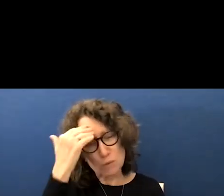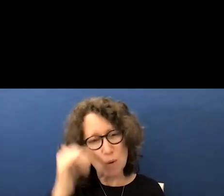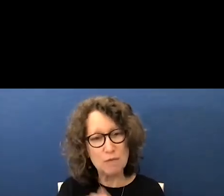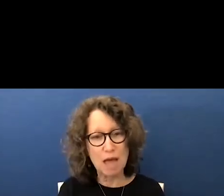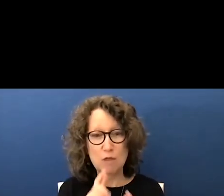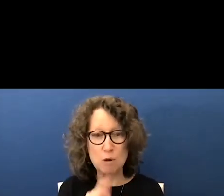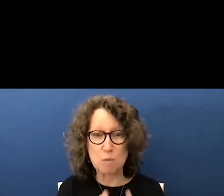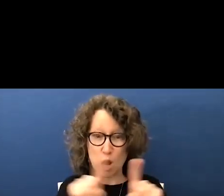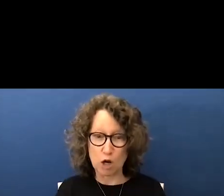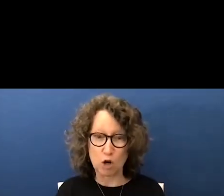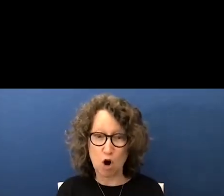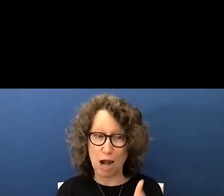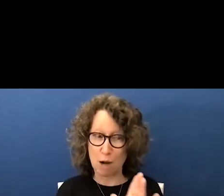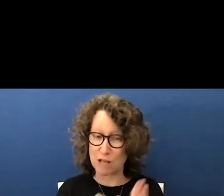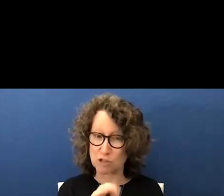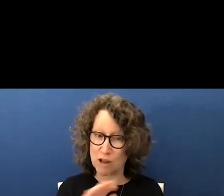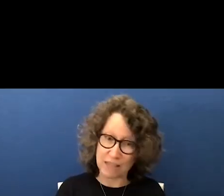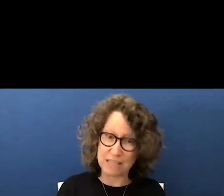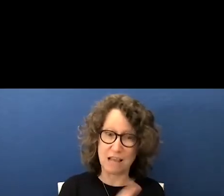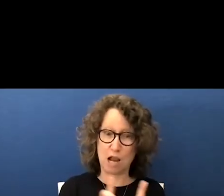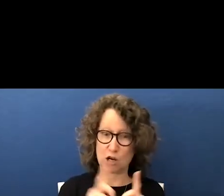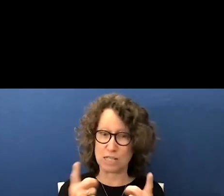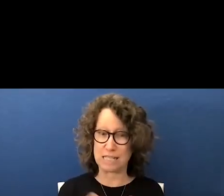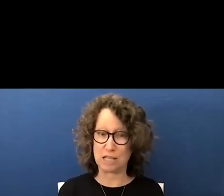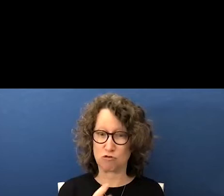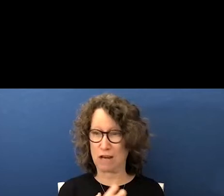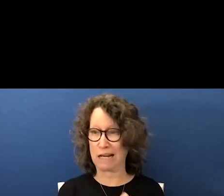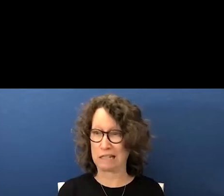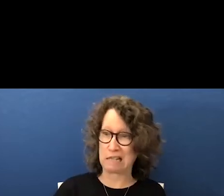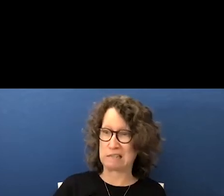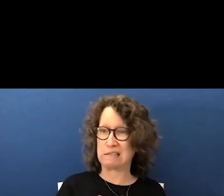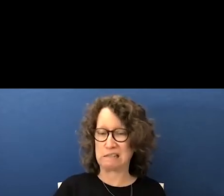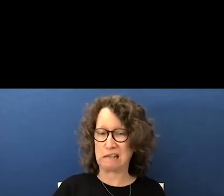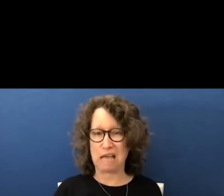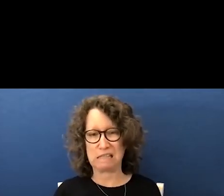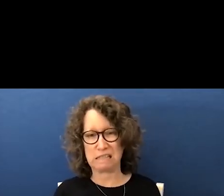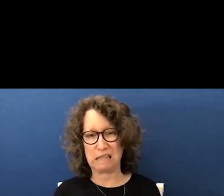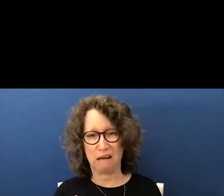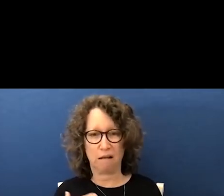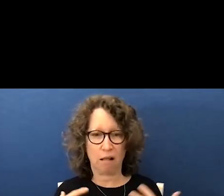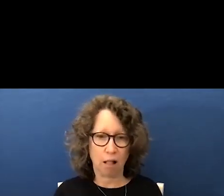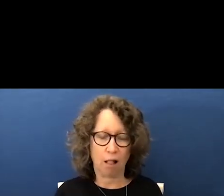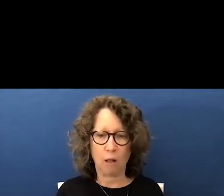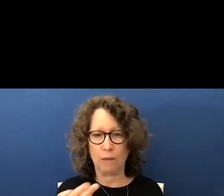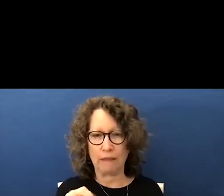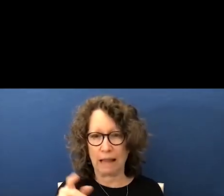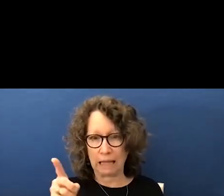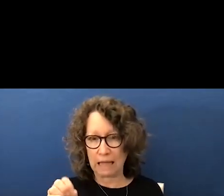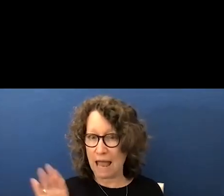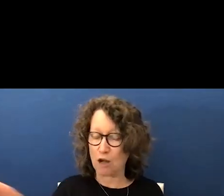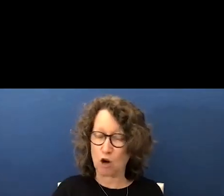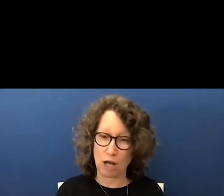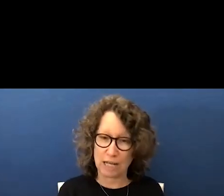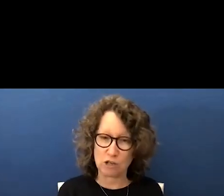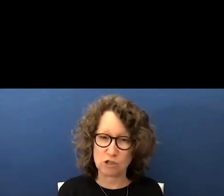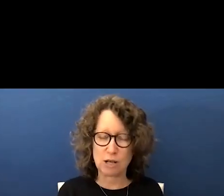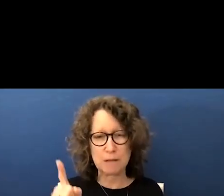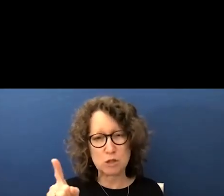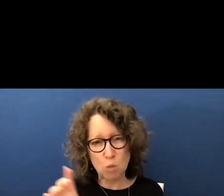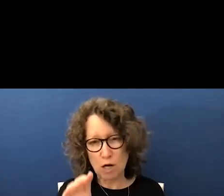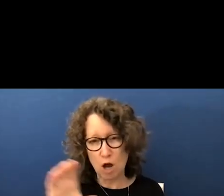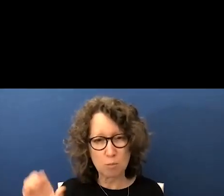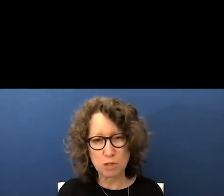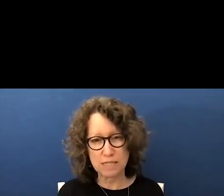the report card and reflection of the entire district's disgust and exasperation with hilda and her leadership is 100